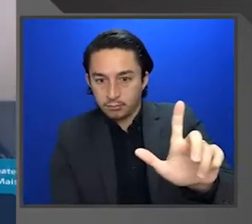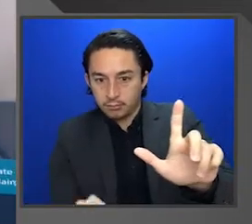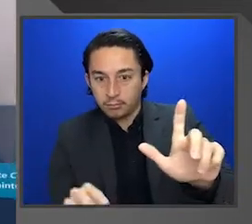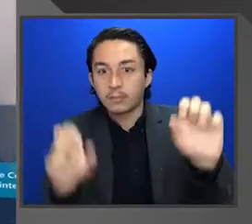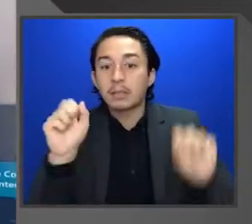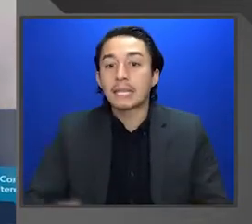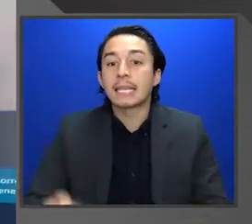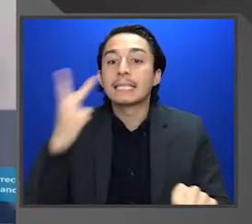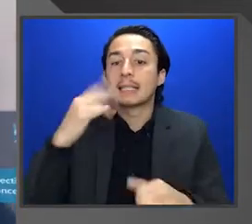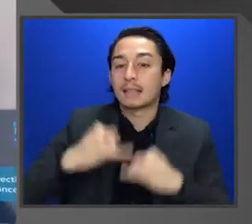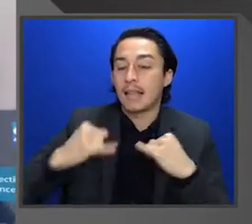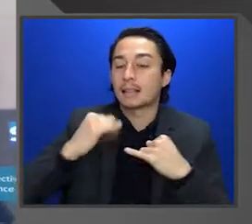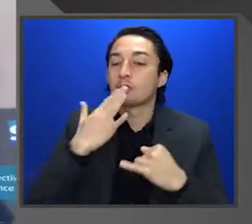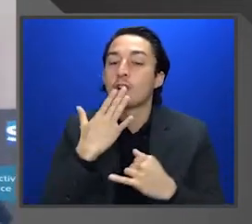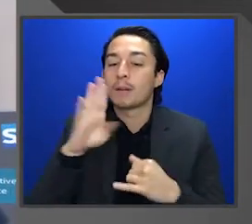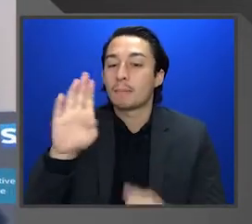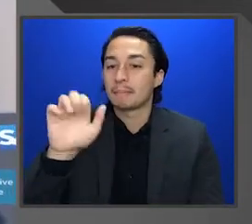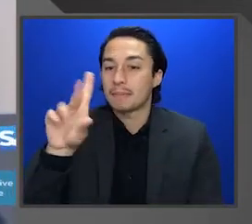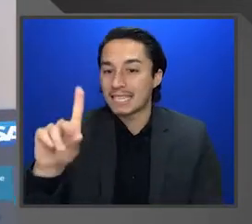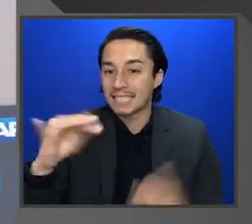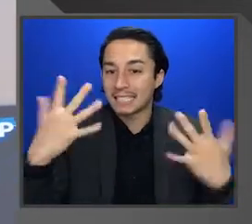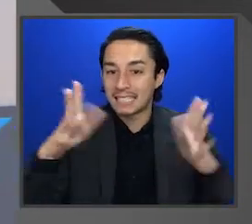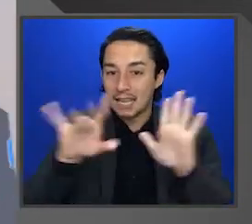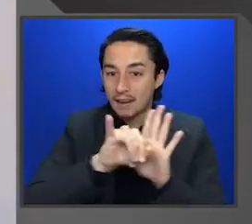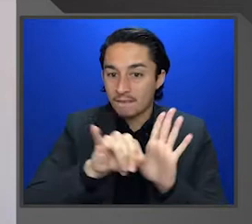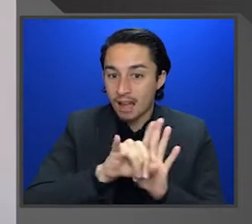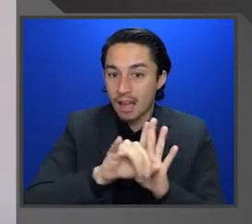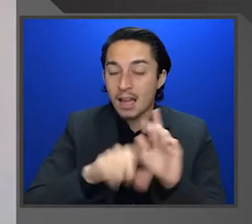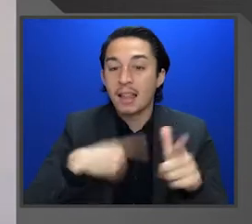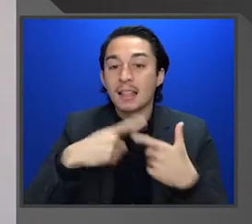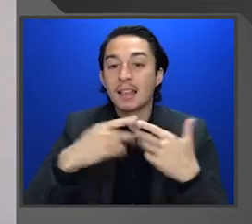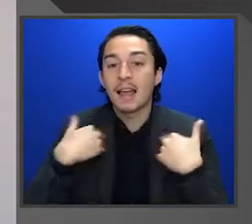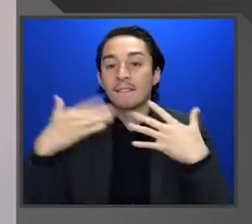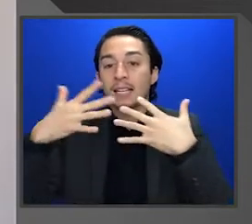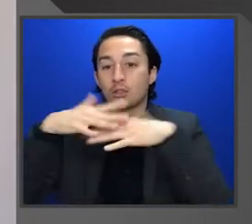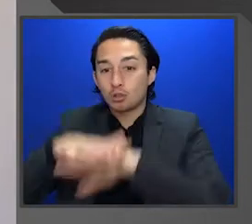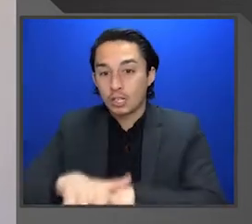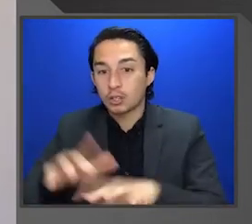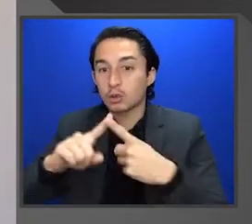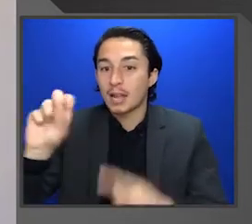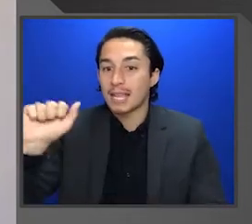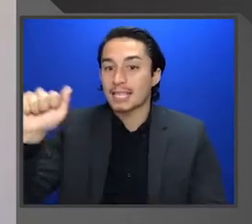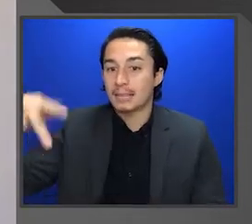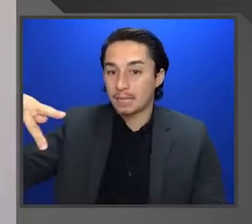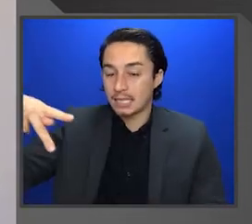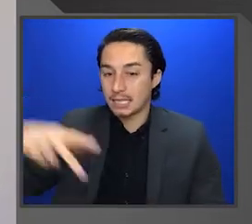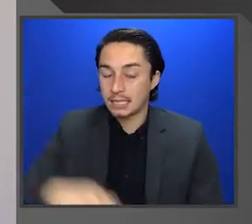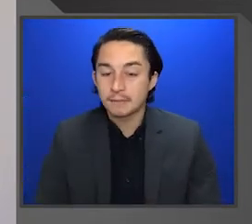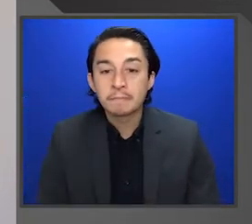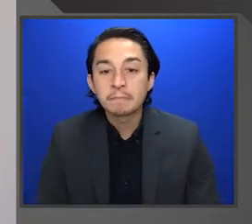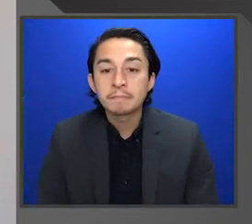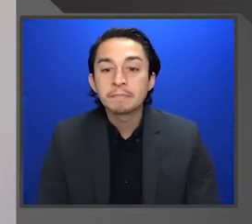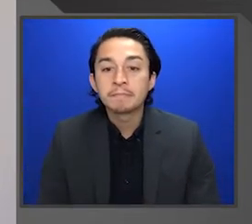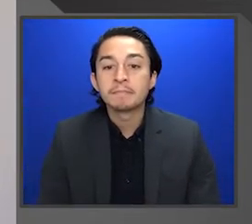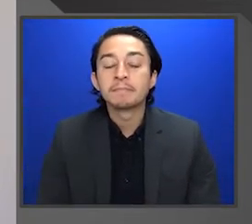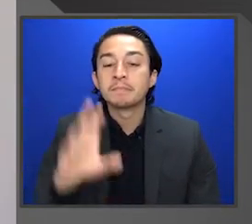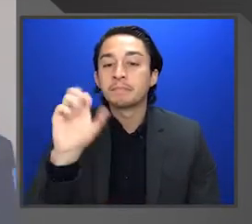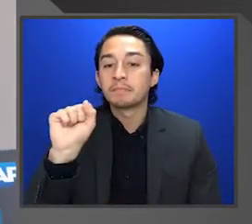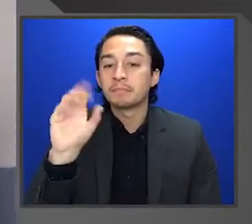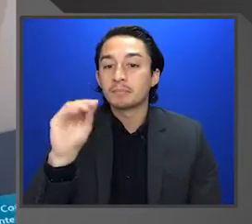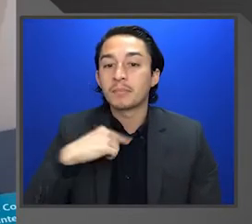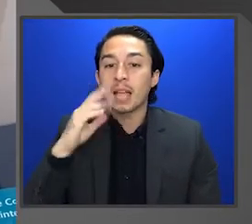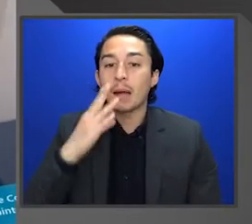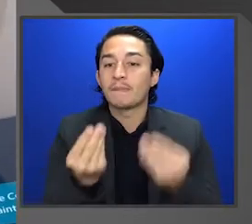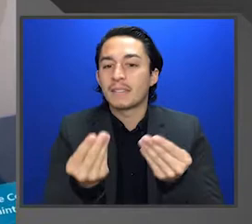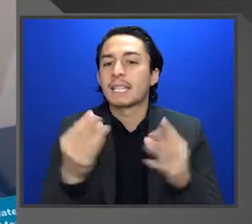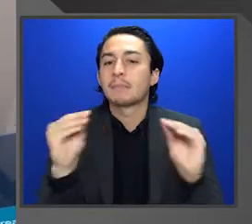color of bead that it identified. And then we also have this integration into SAP. So I'm going to feed some